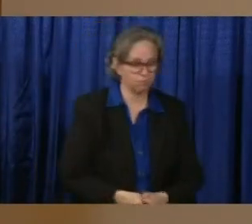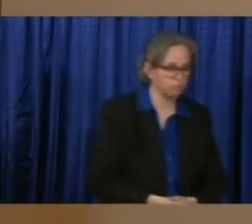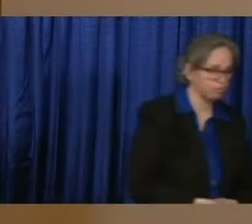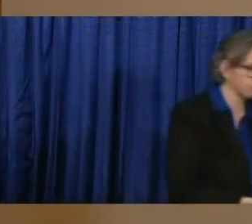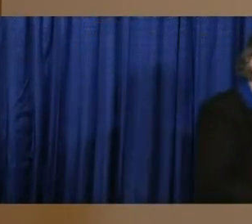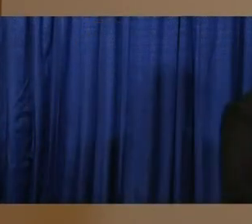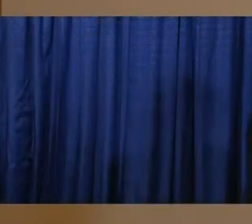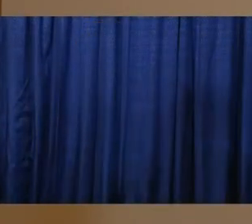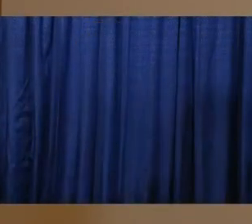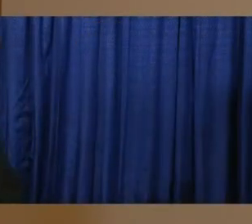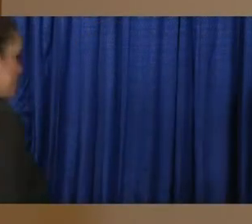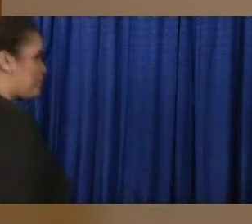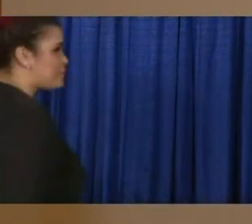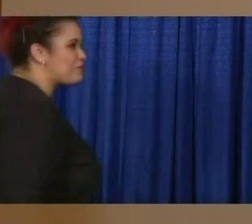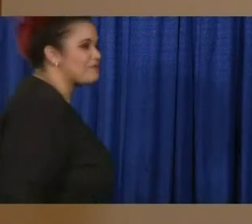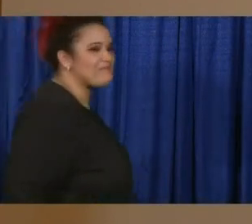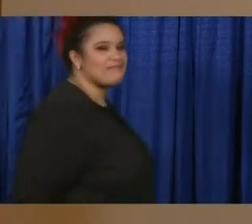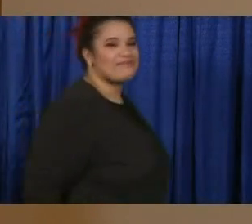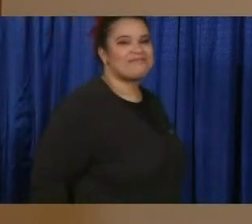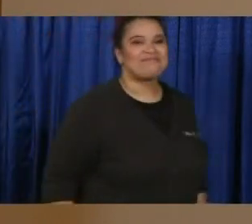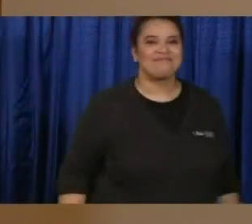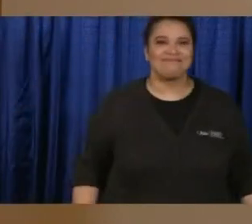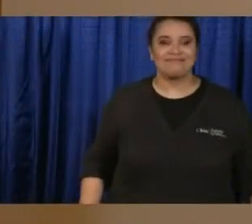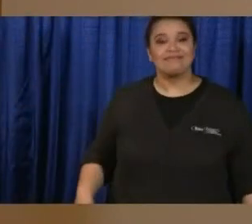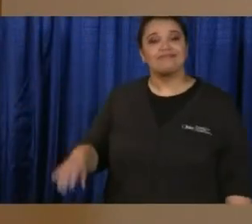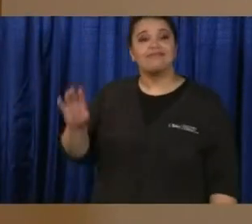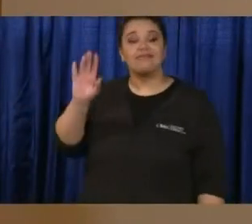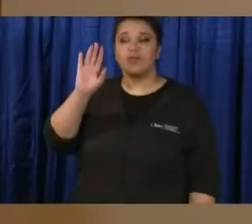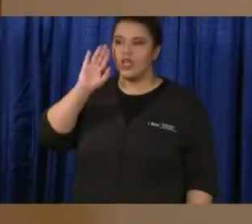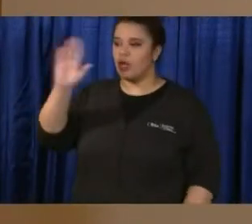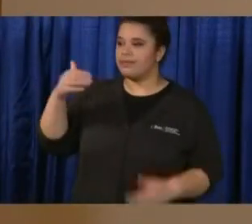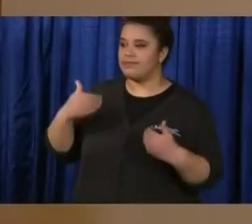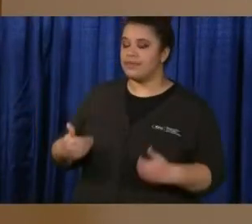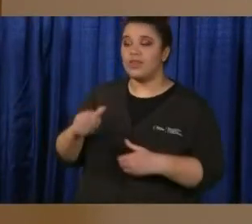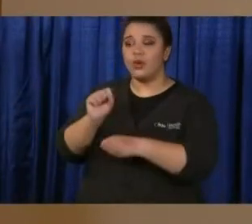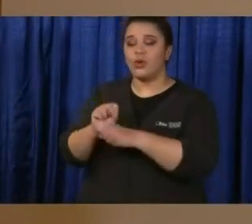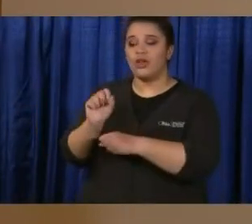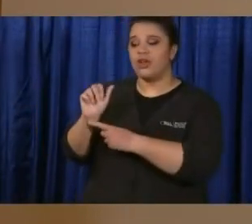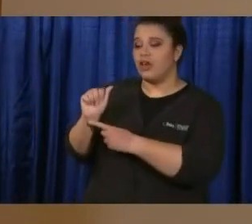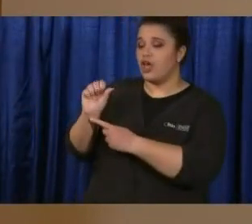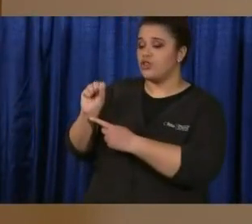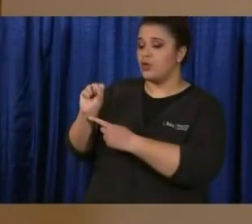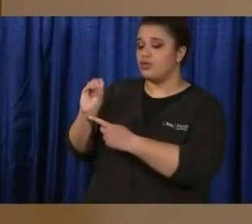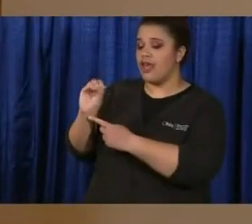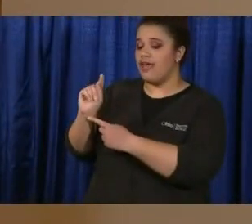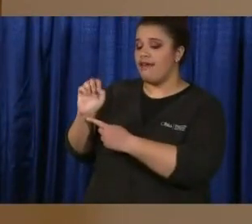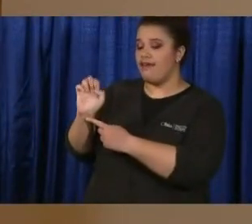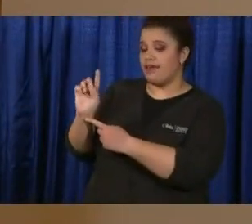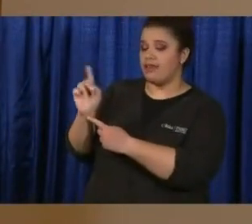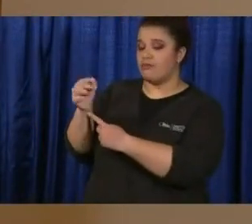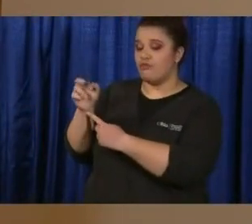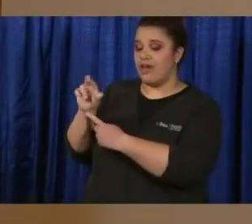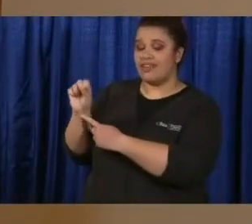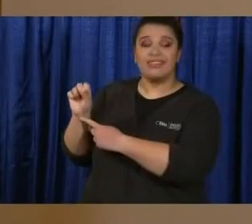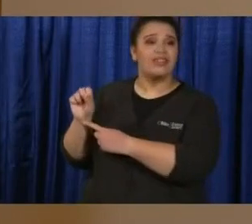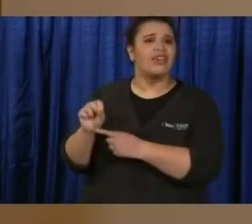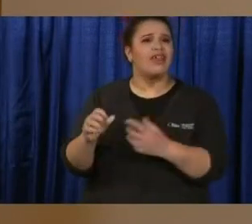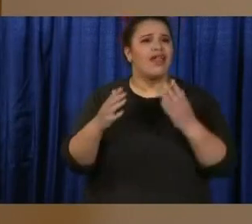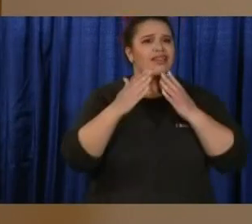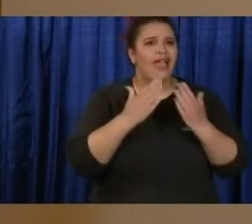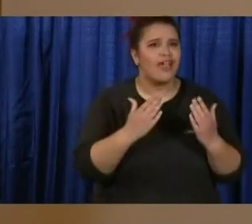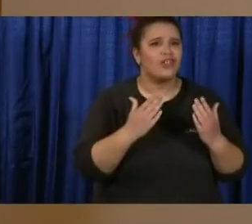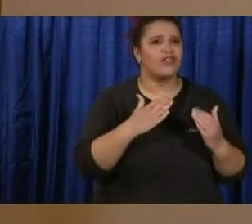Hello, it's Andrew Welsh-Huggins with the Associated Press. Once again, thank you for taking our questions. And I guess today I am the last question.